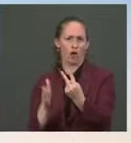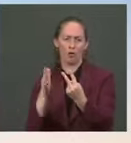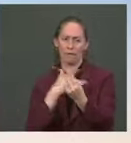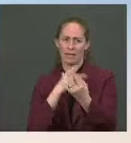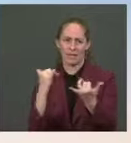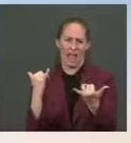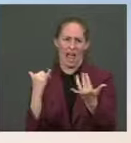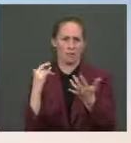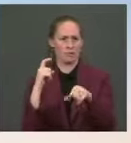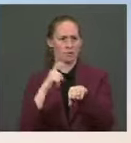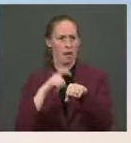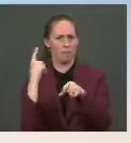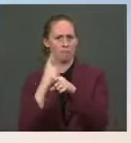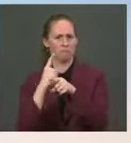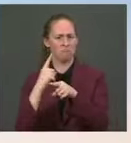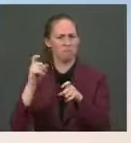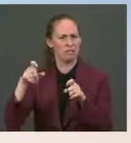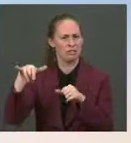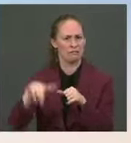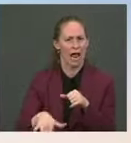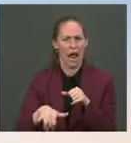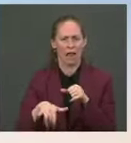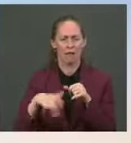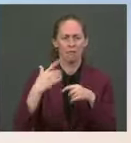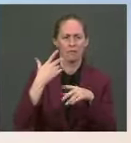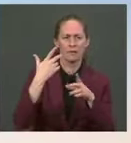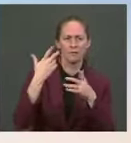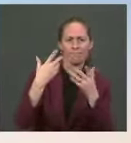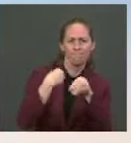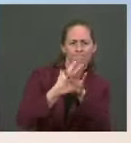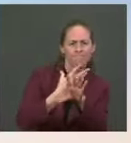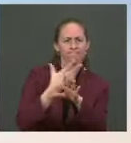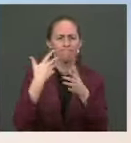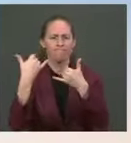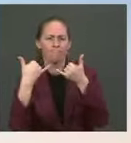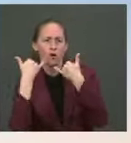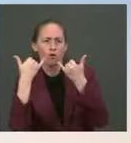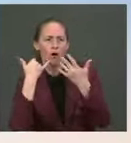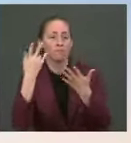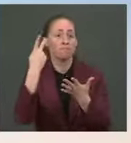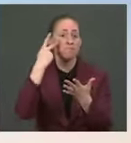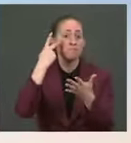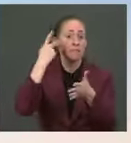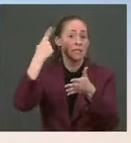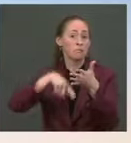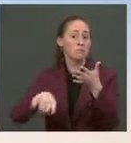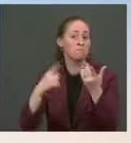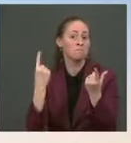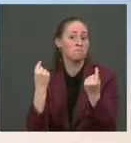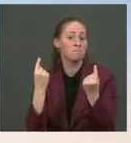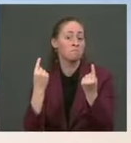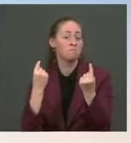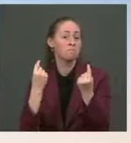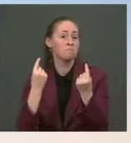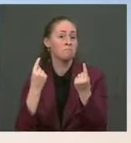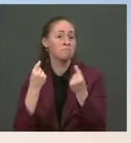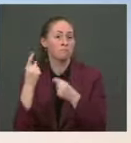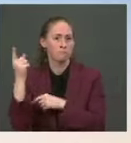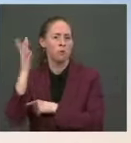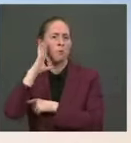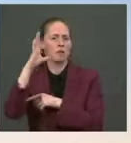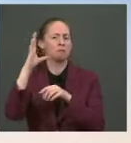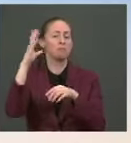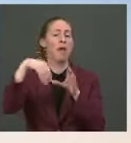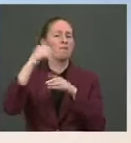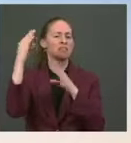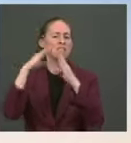being available, meeting with people, and having phone calls. But we'll see. He'll do that next week, too. But he'll also be on the road. The Will these trips be in what we think